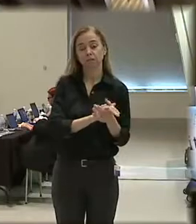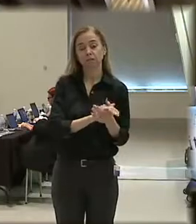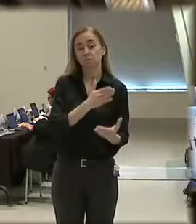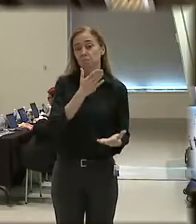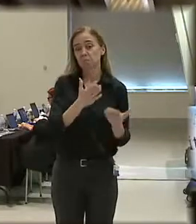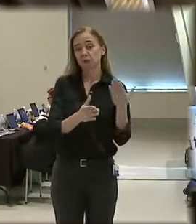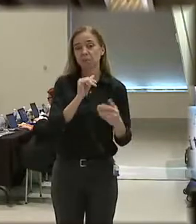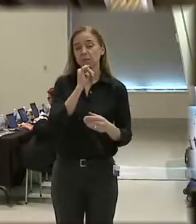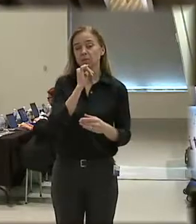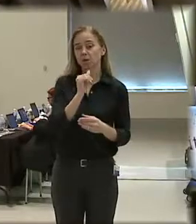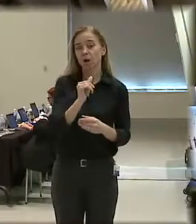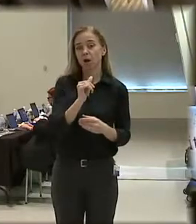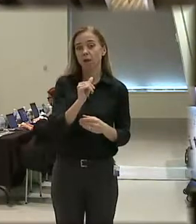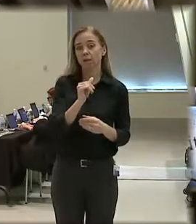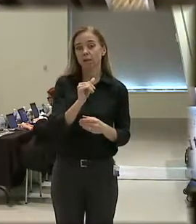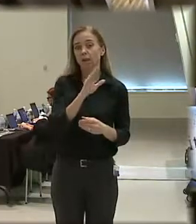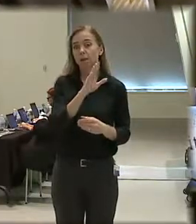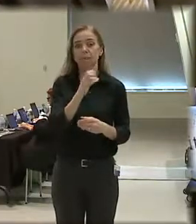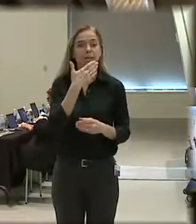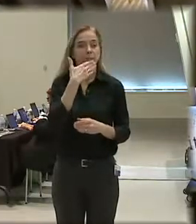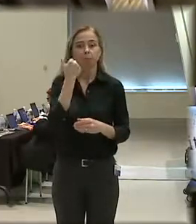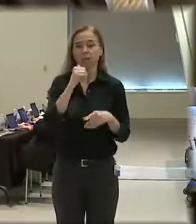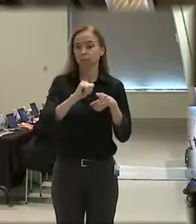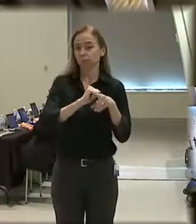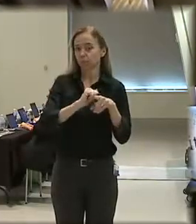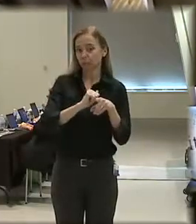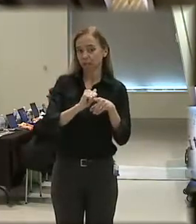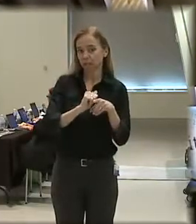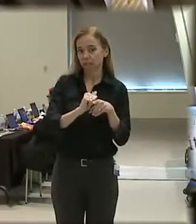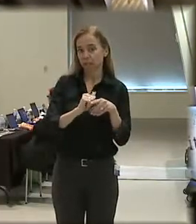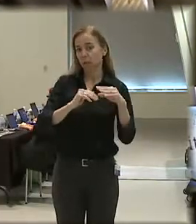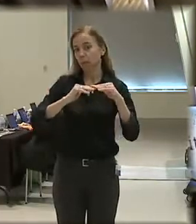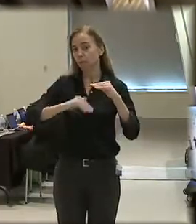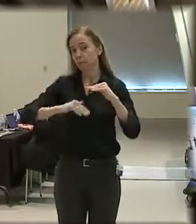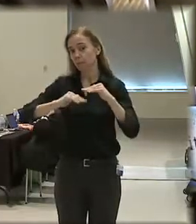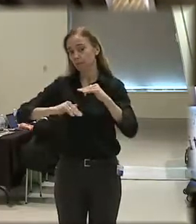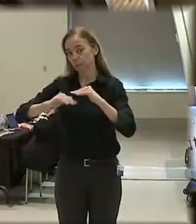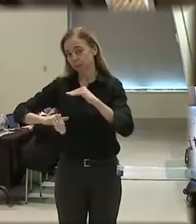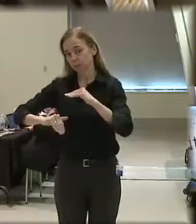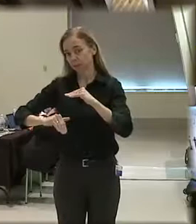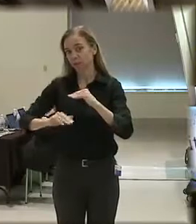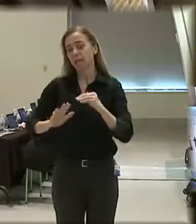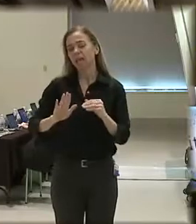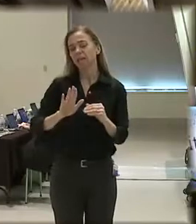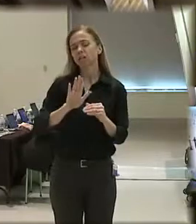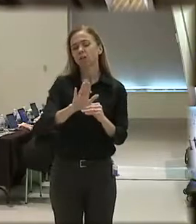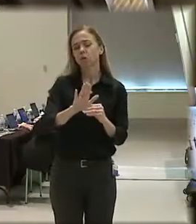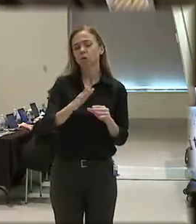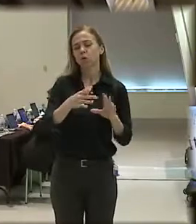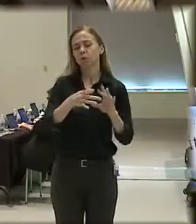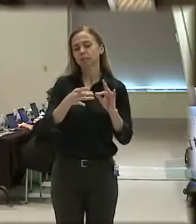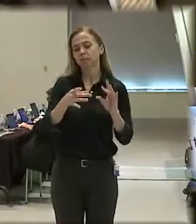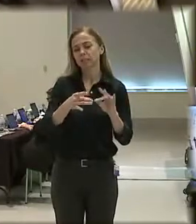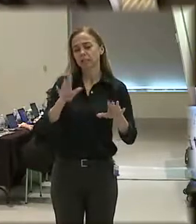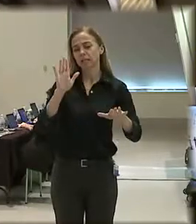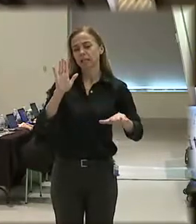they may not necessarily be best practices. They're minimums. And in your testimony,